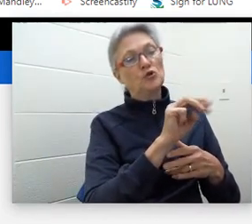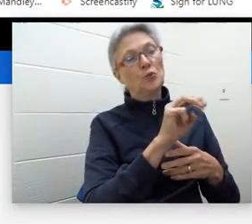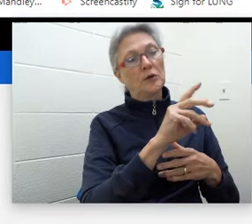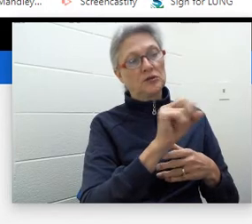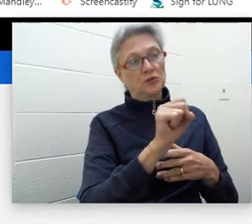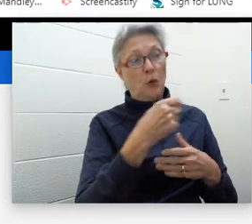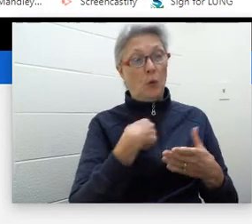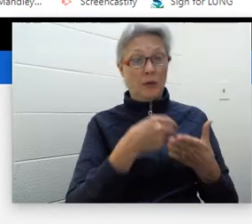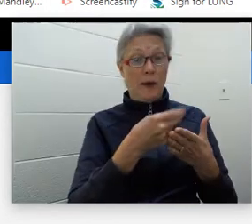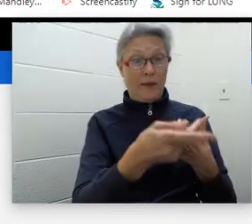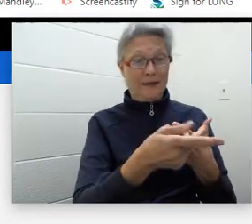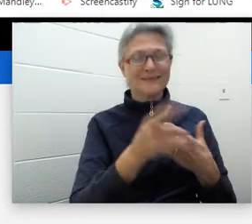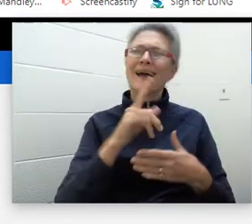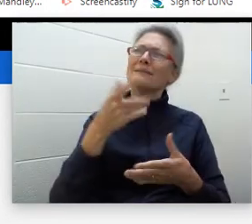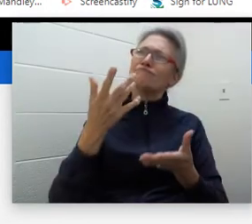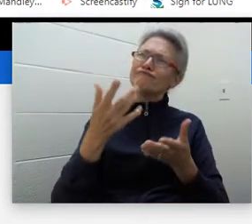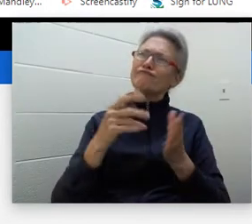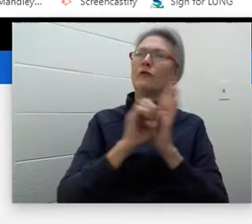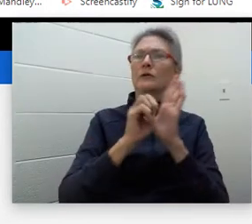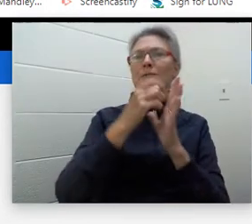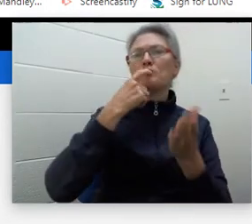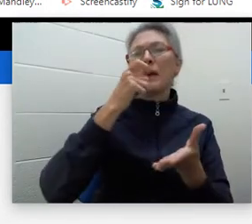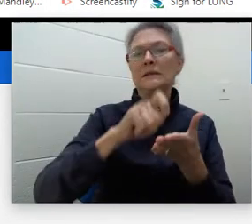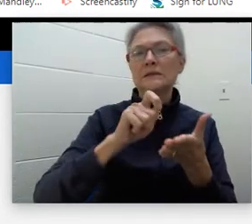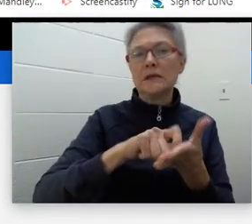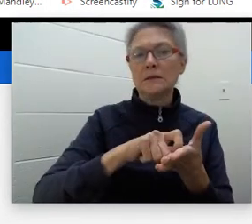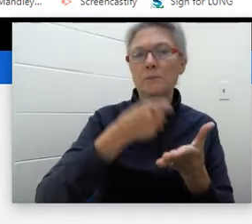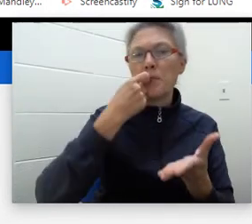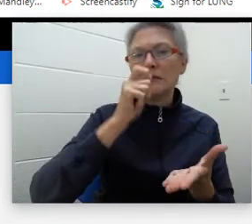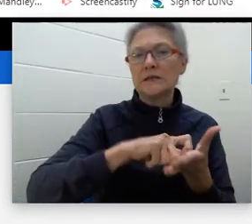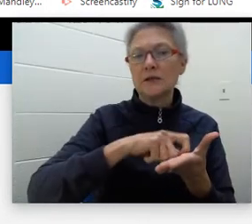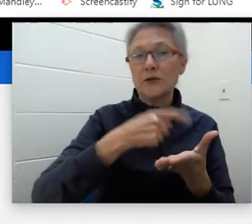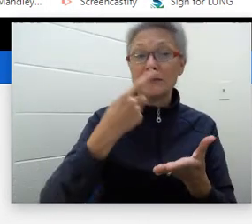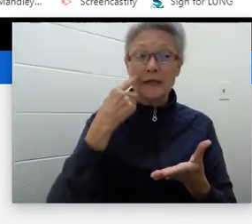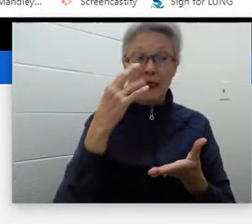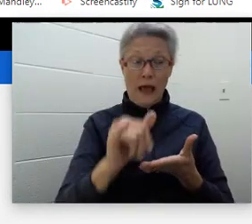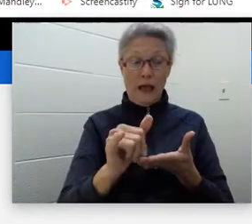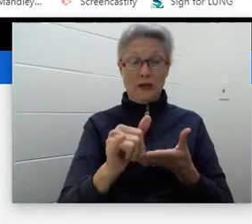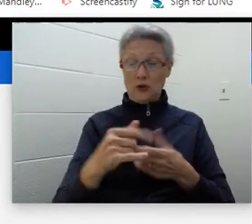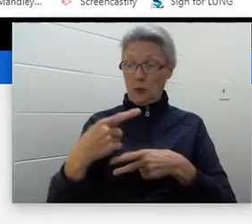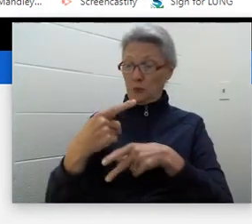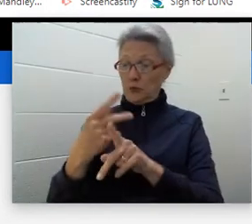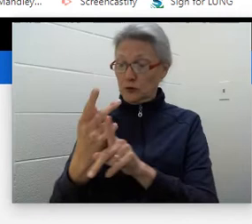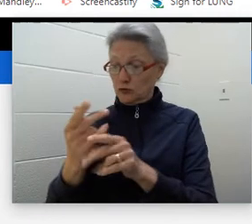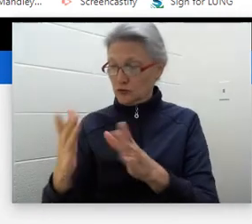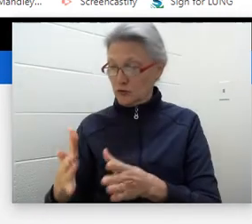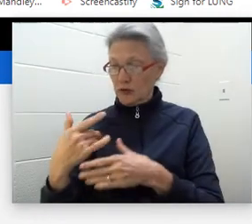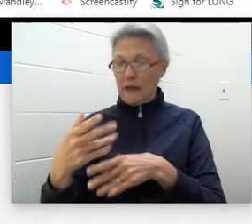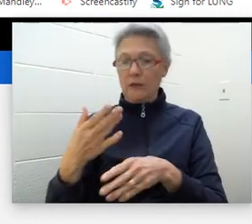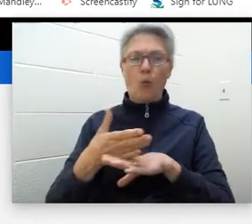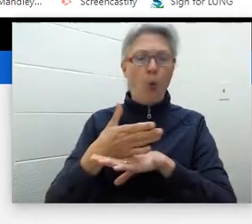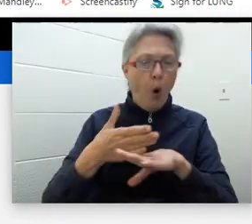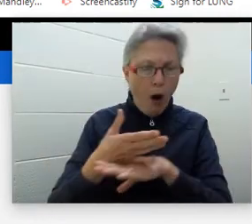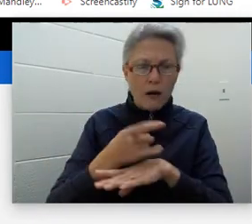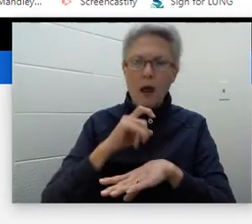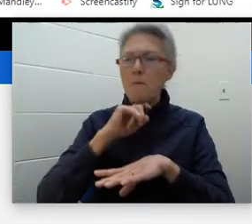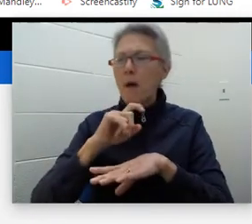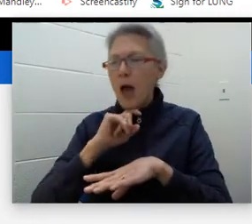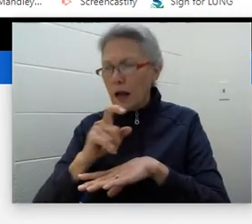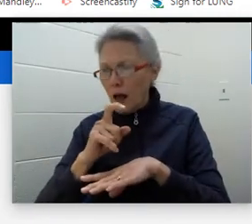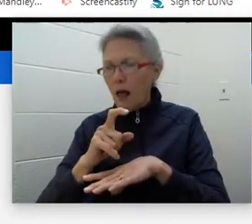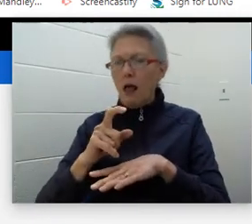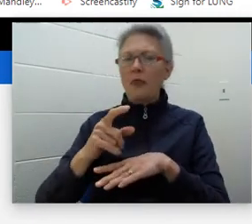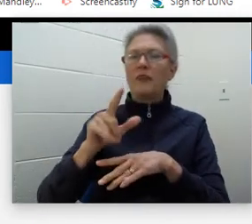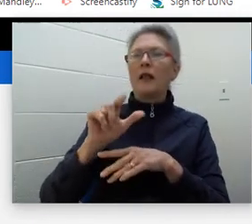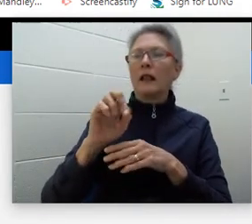You've seen this before, right? So, producers take all the raw materials, let's say the wood or the metal and the graphite